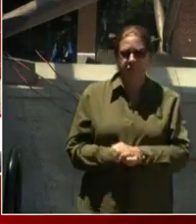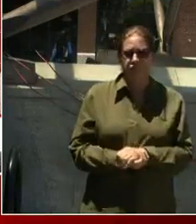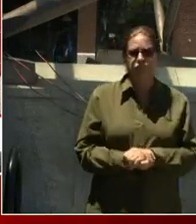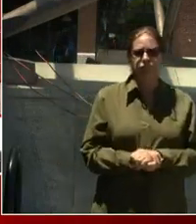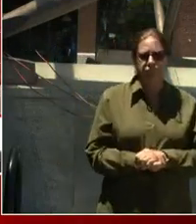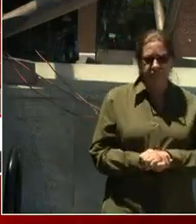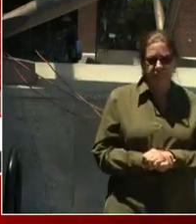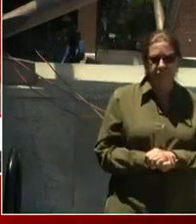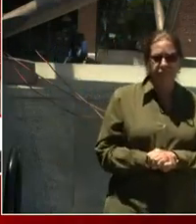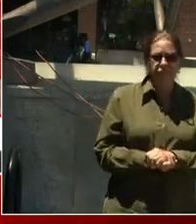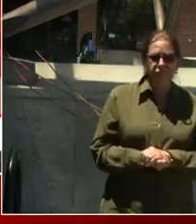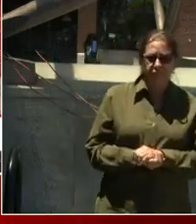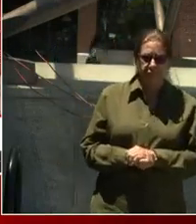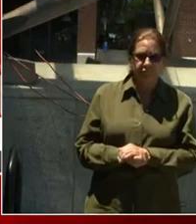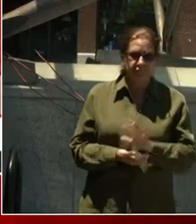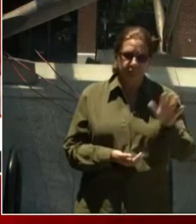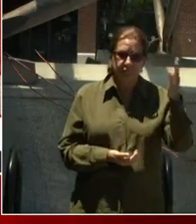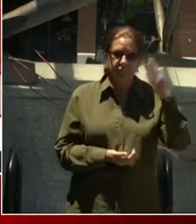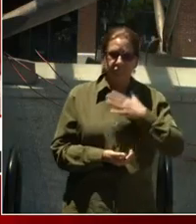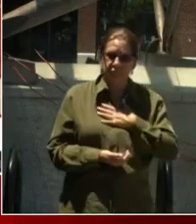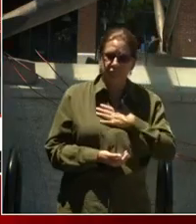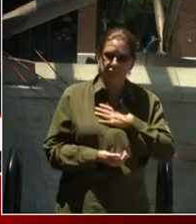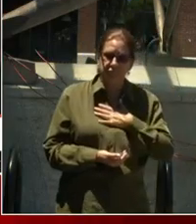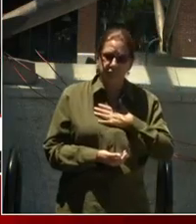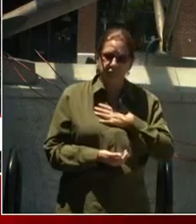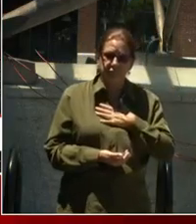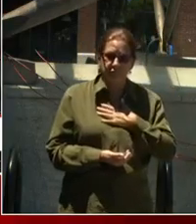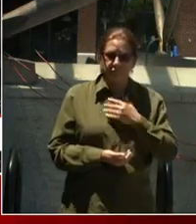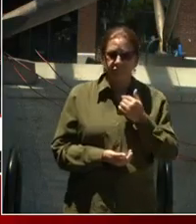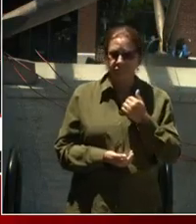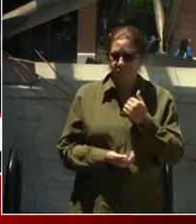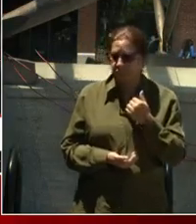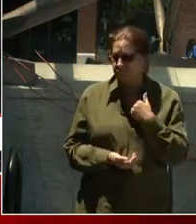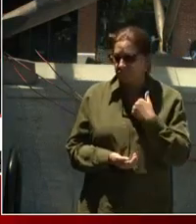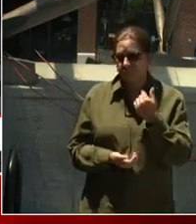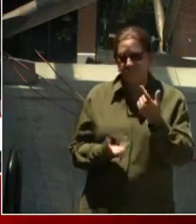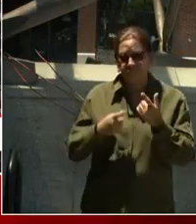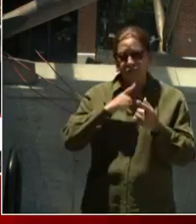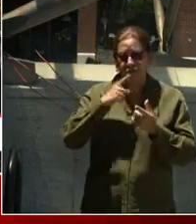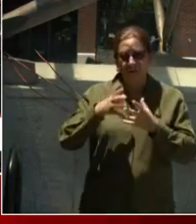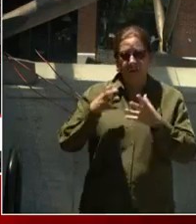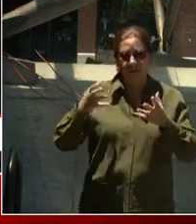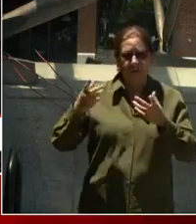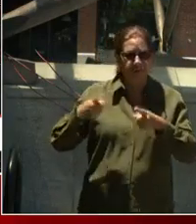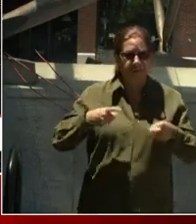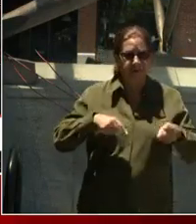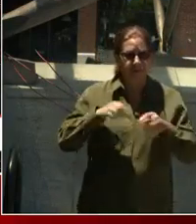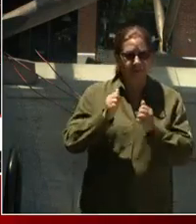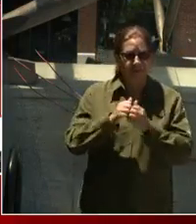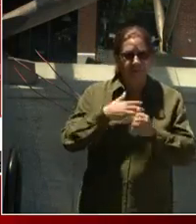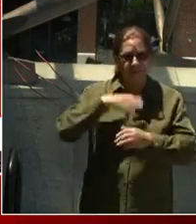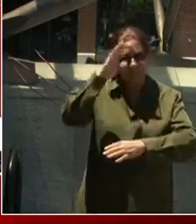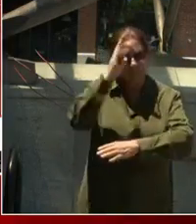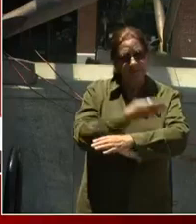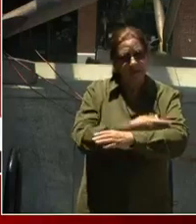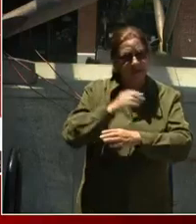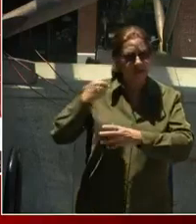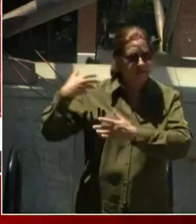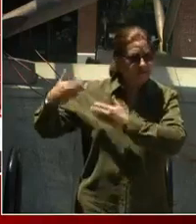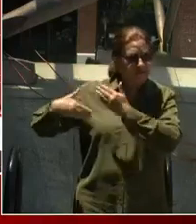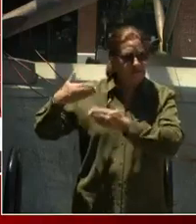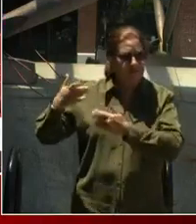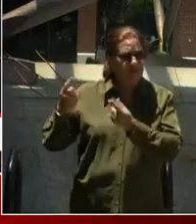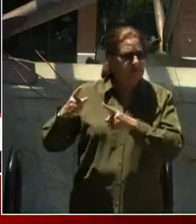I think you know there's been a lot of developments in your son's case. Okay? And so... Well, I'll make sure... Well, Ms.